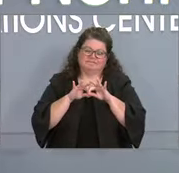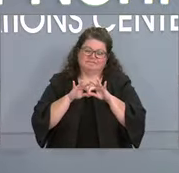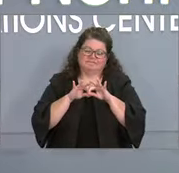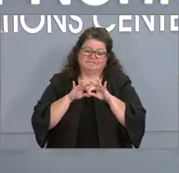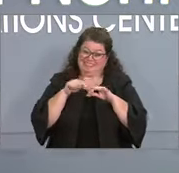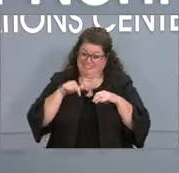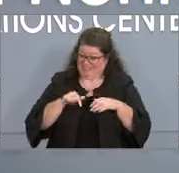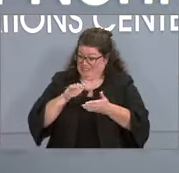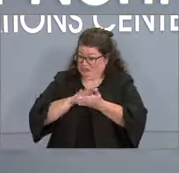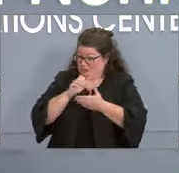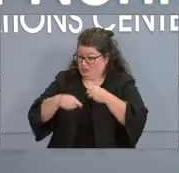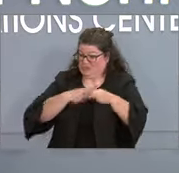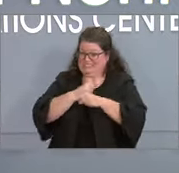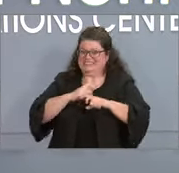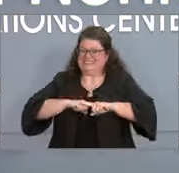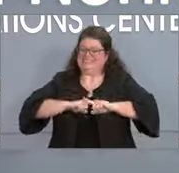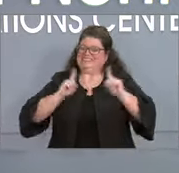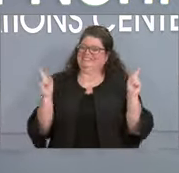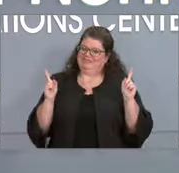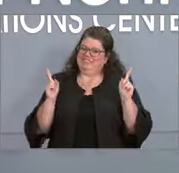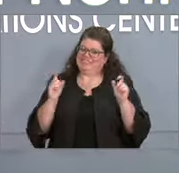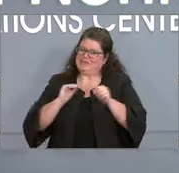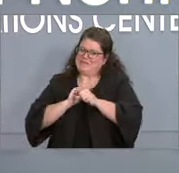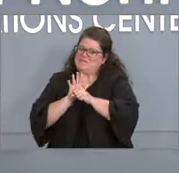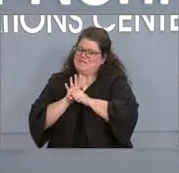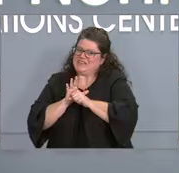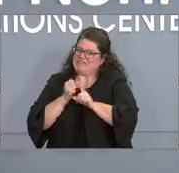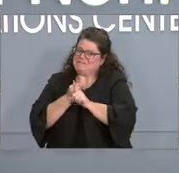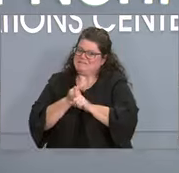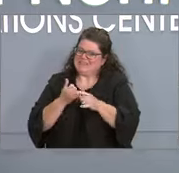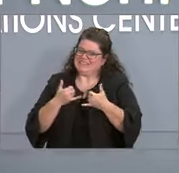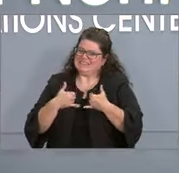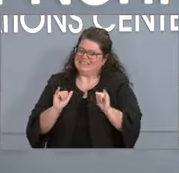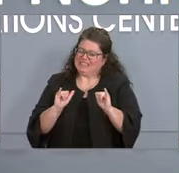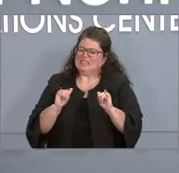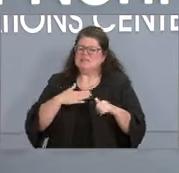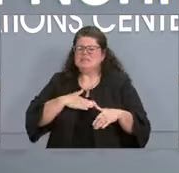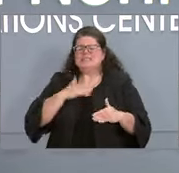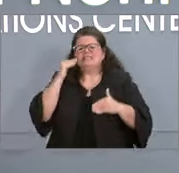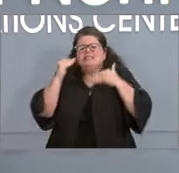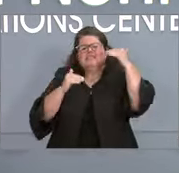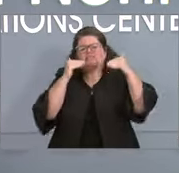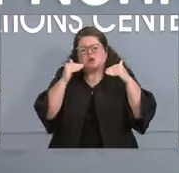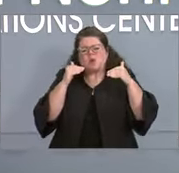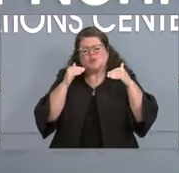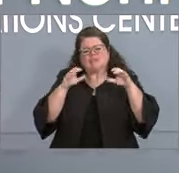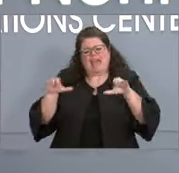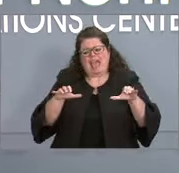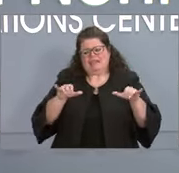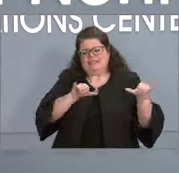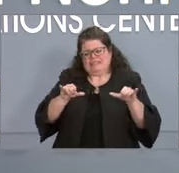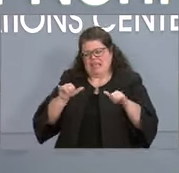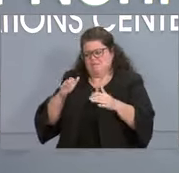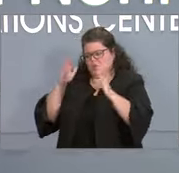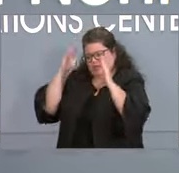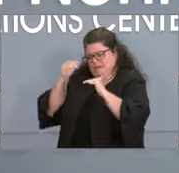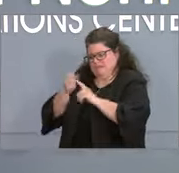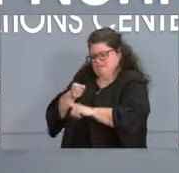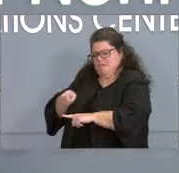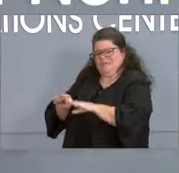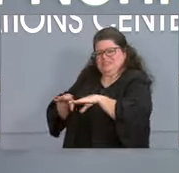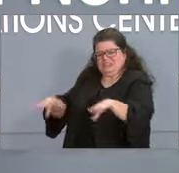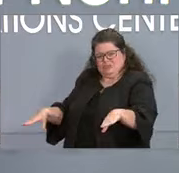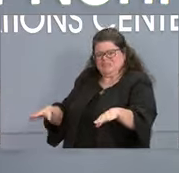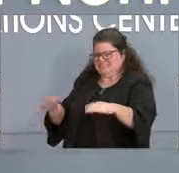year. Let's behave the way we want our kids to act. We owe it to them and we owe it to